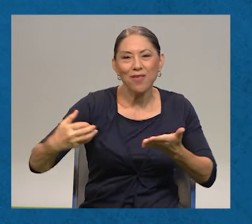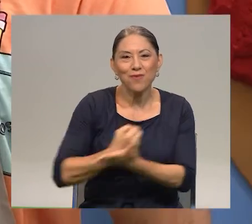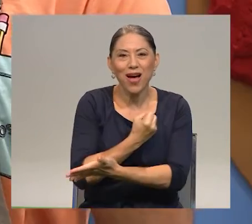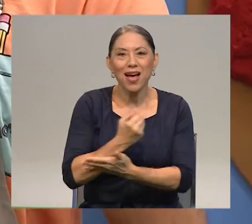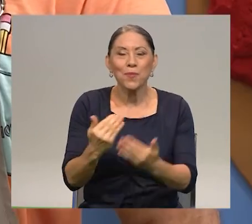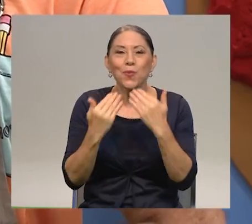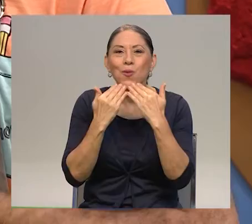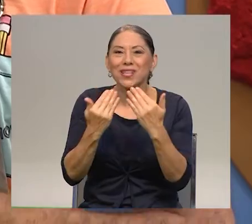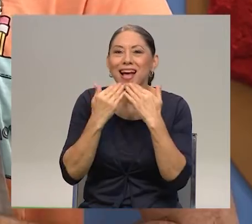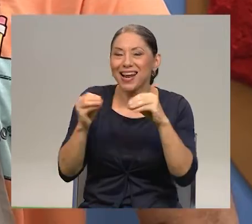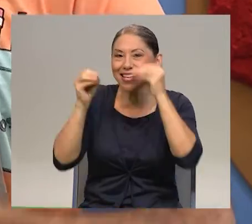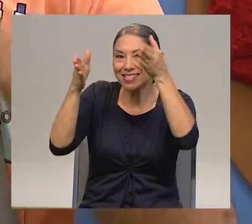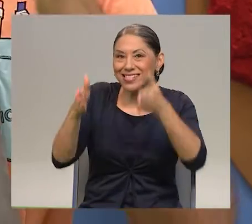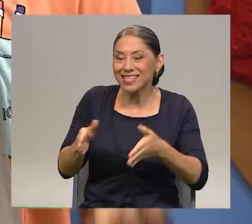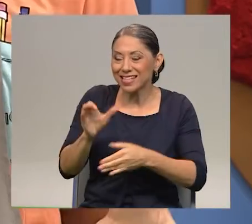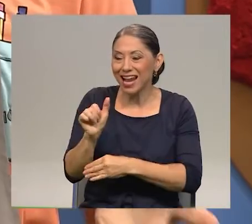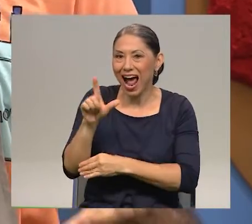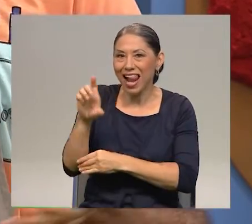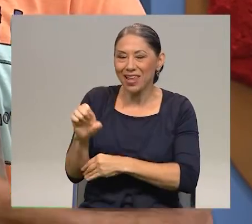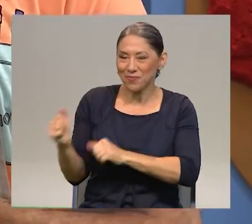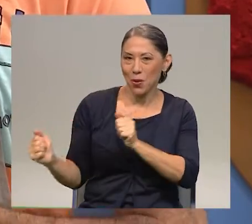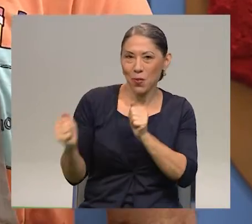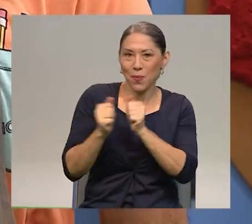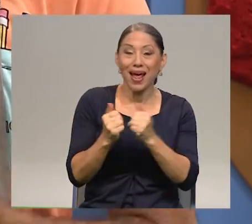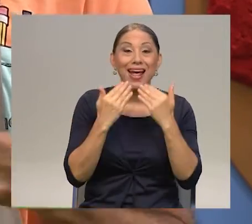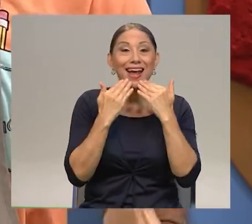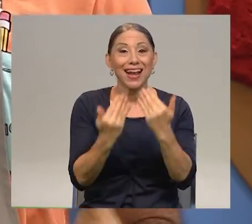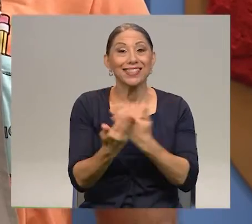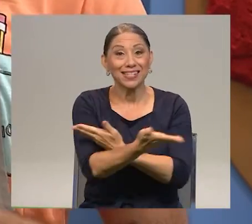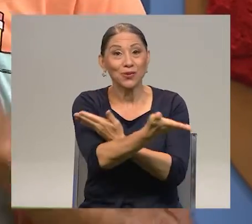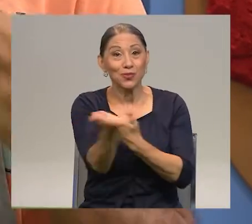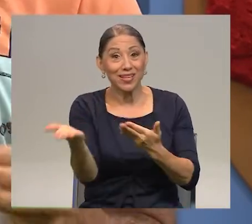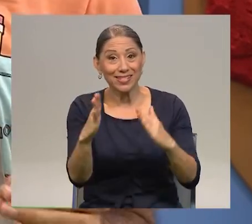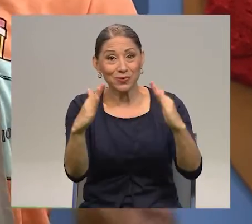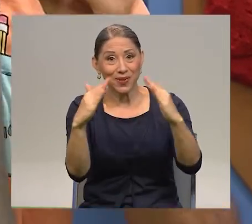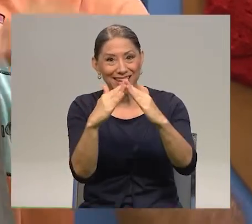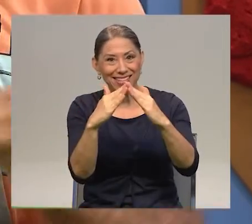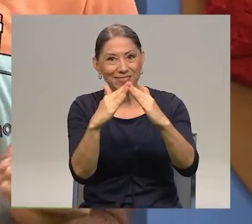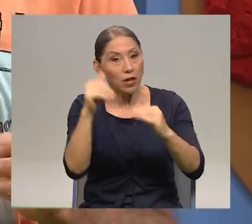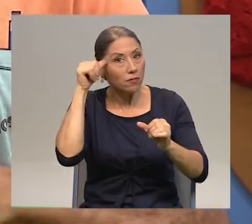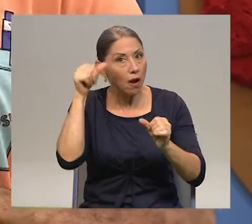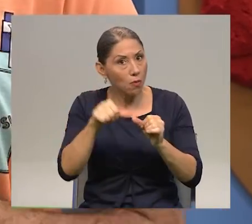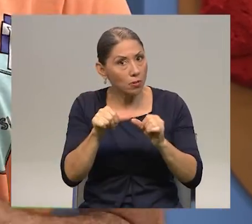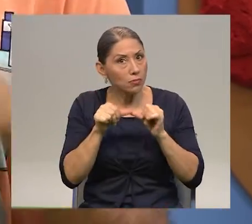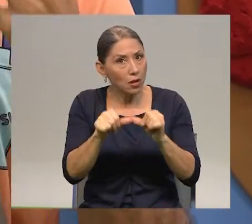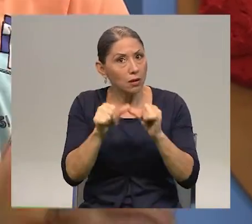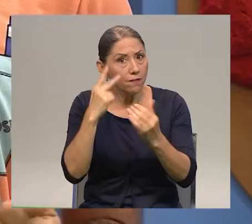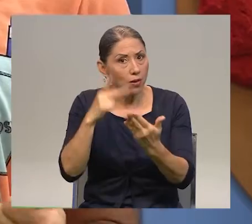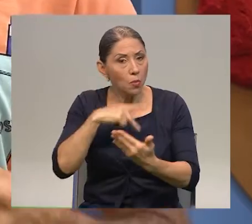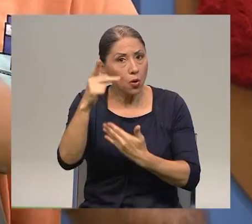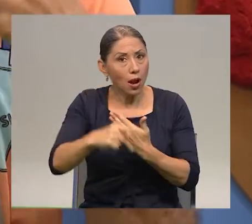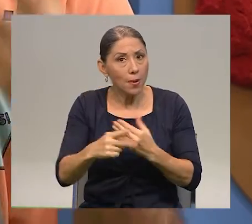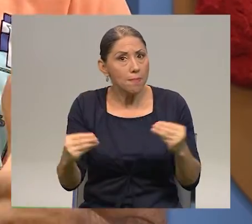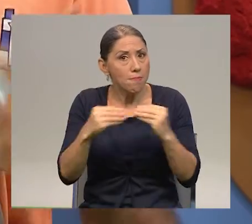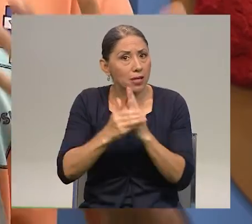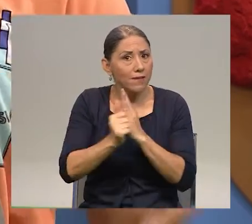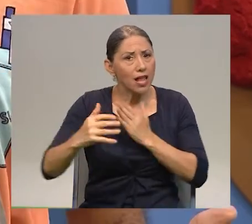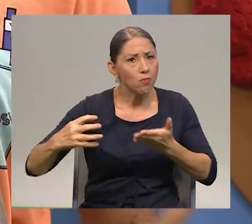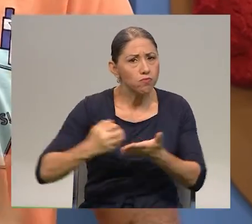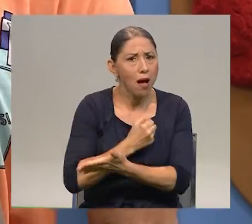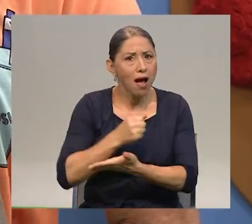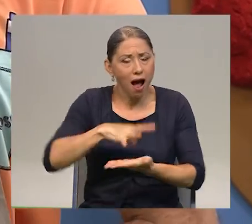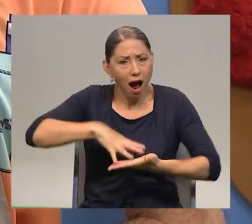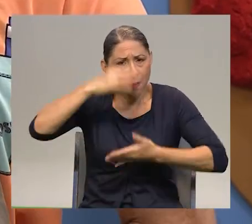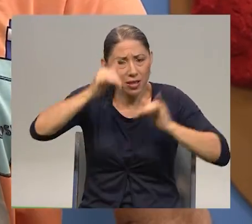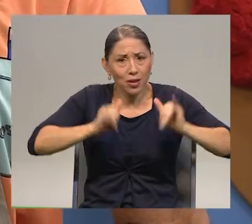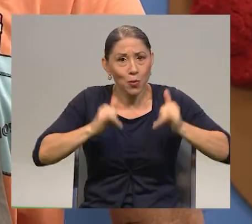gracias, Tichor Ale, por acompañarnos el día de hoy. Muchas gracias a ustedes también por acompañarnos desde sus casas. Y recuerden seguir viendo los programas para ganar más habilidades y aprender y